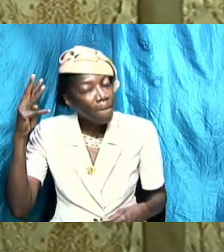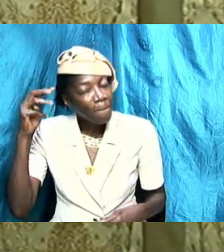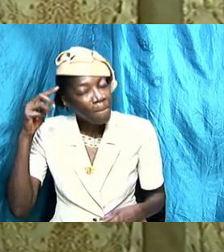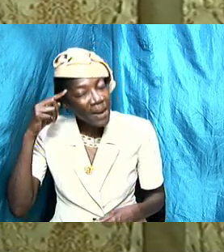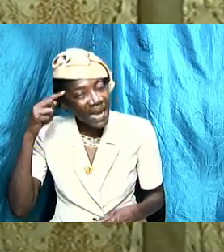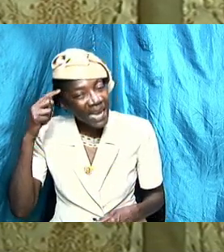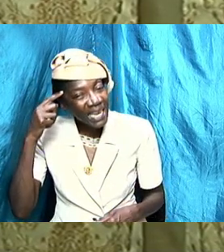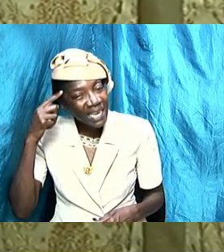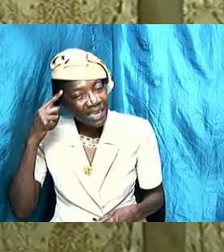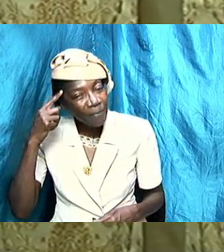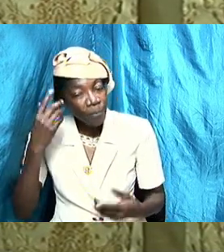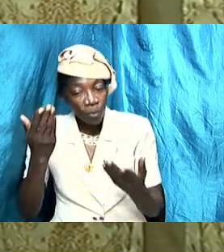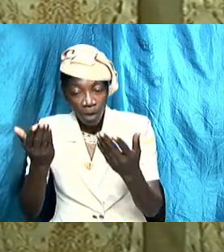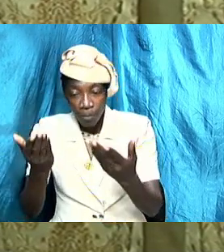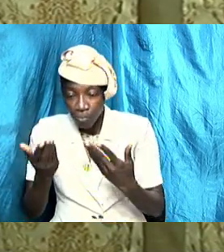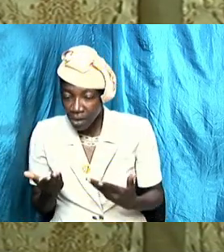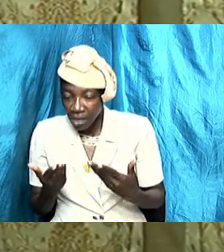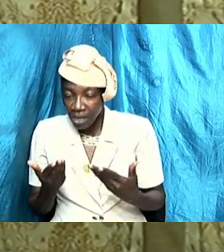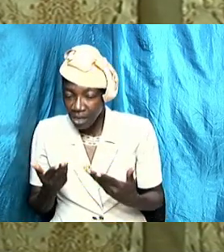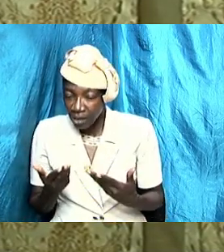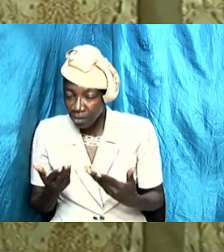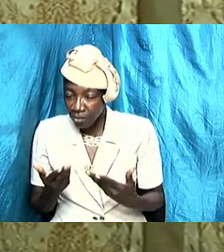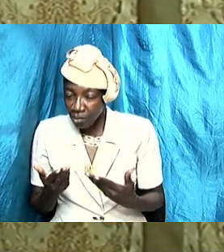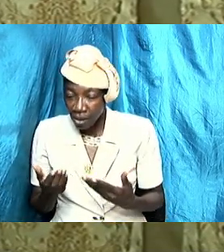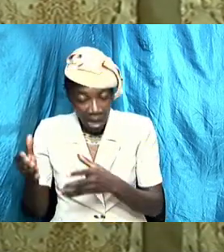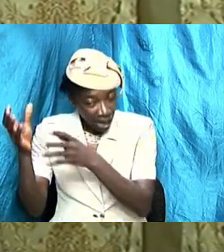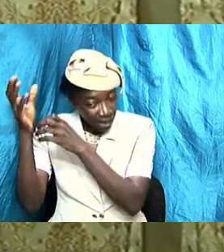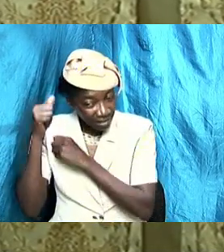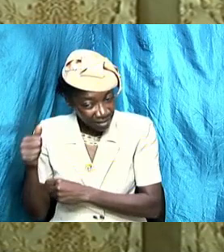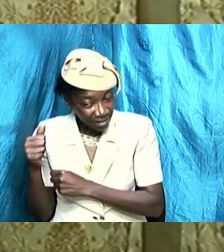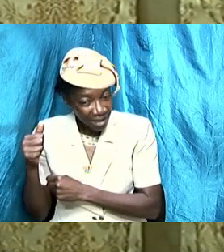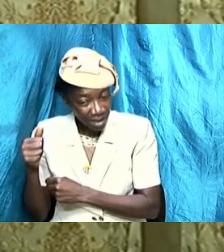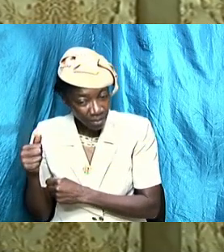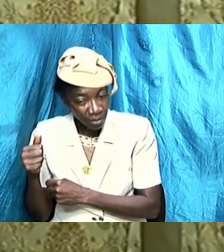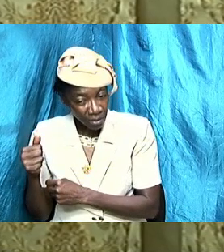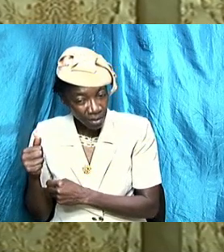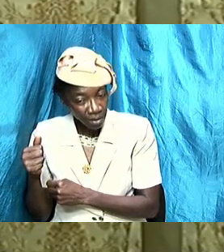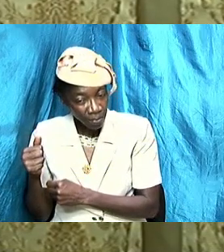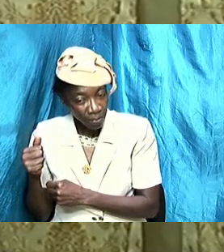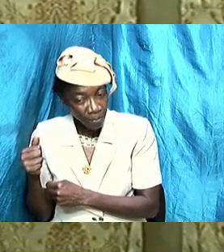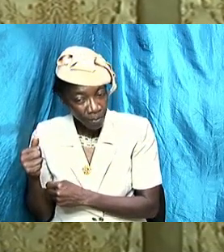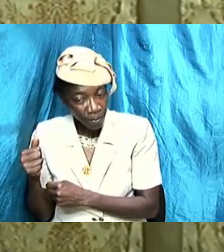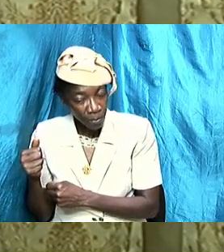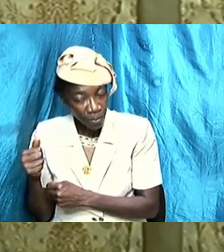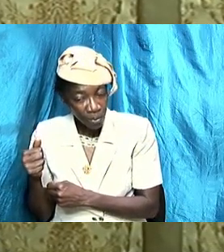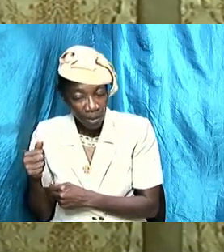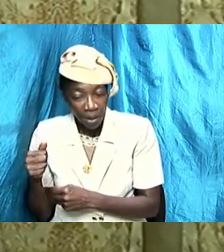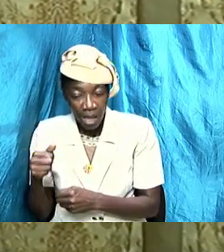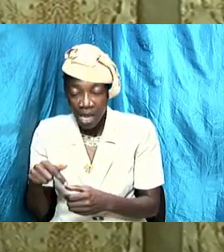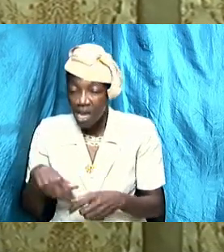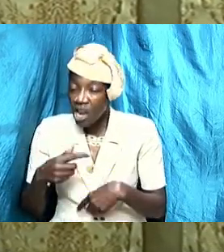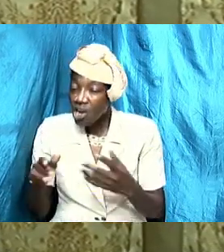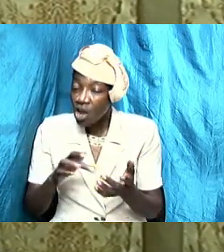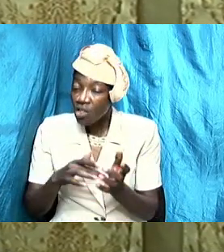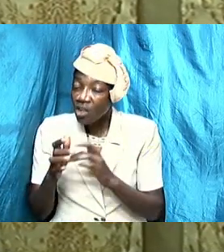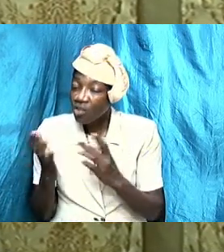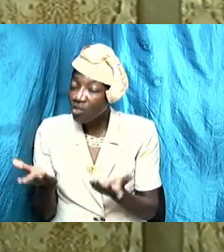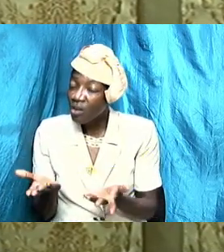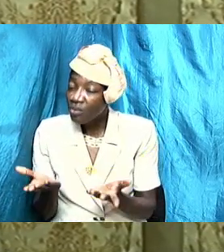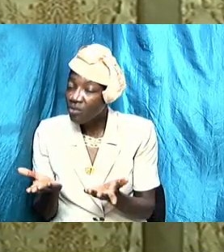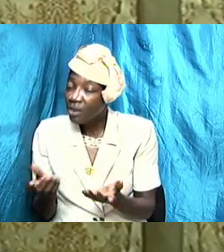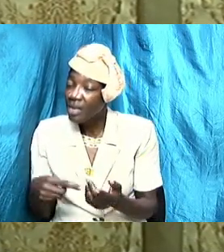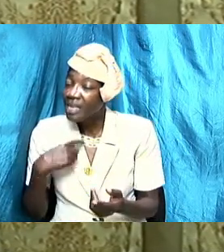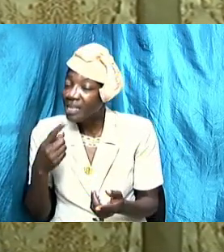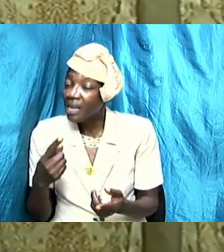that we must bring it into subjection and then in another scripture he told us how we must train the mind so that